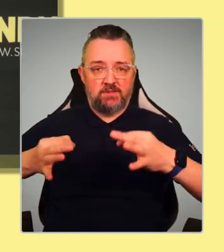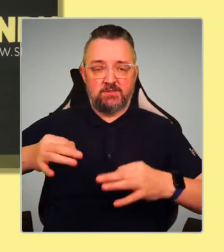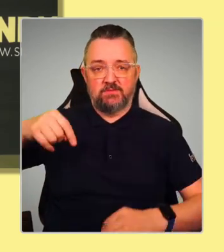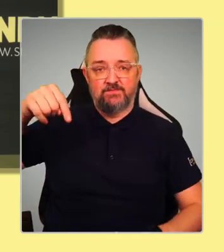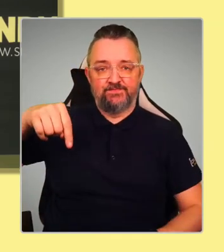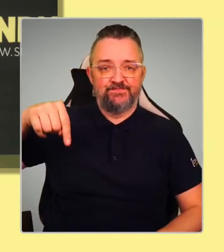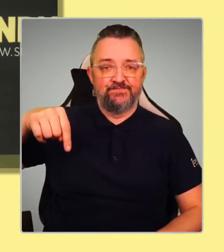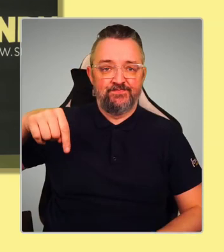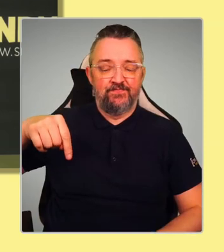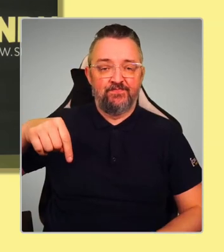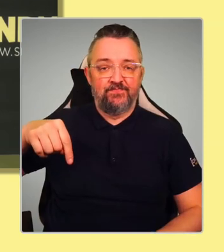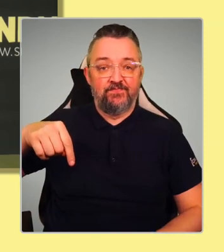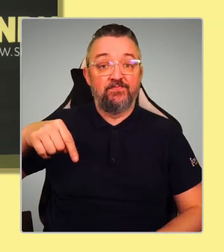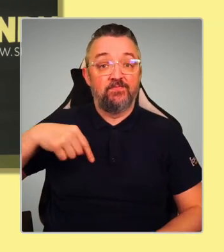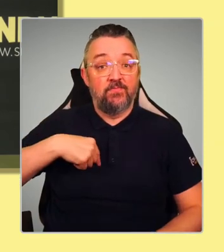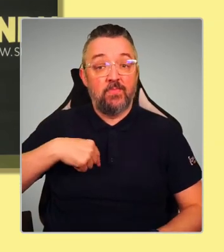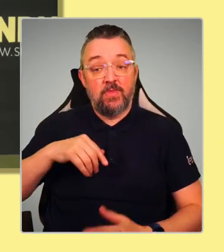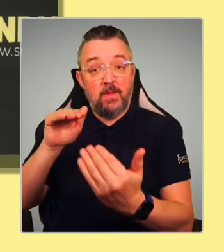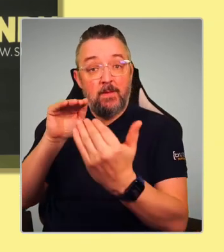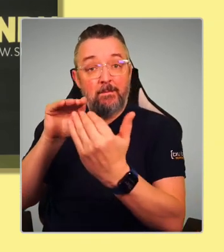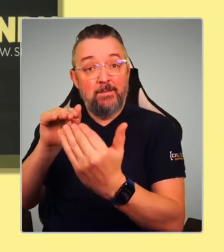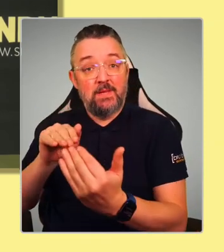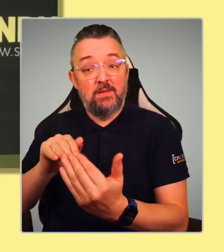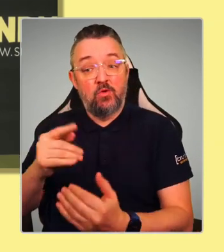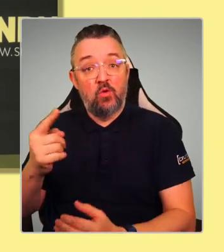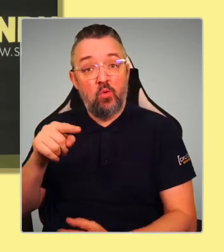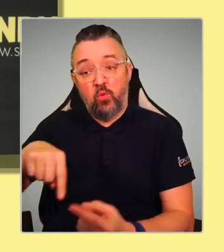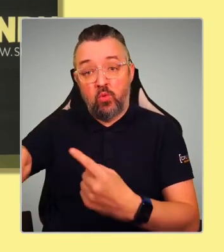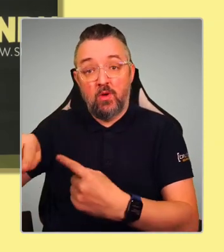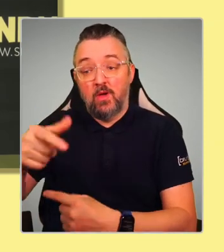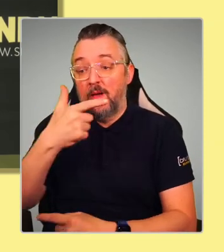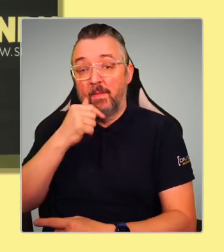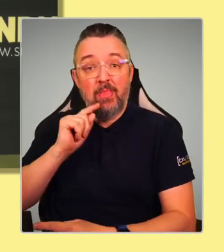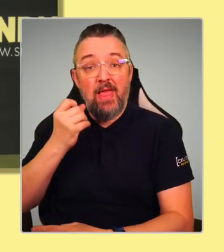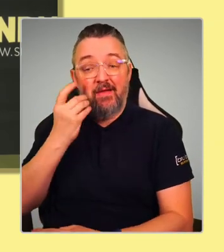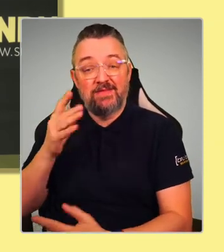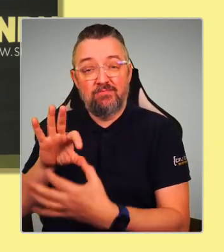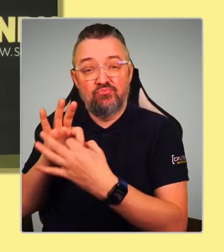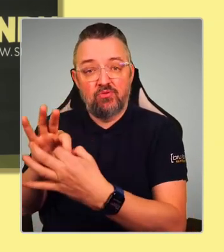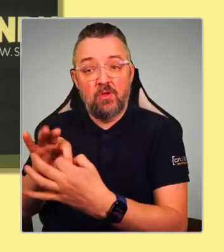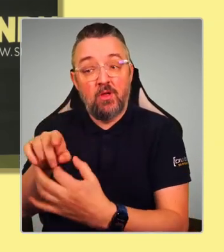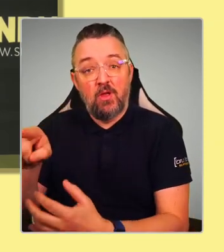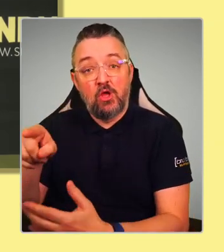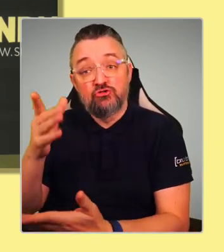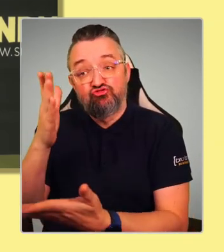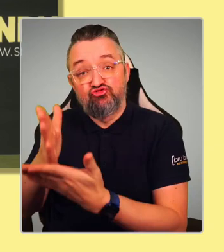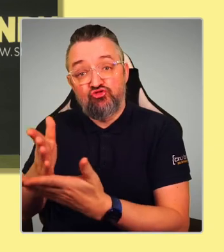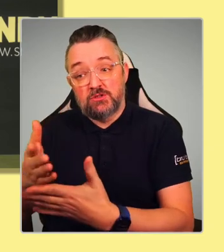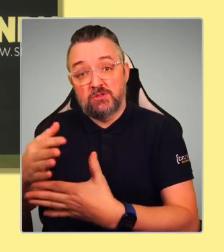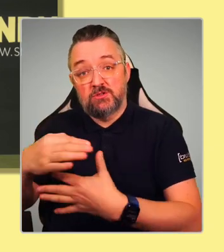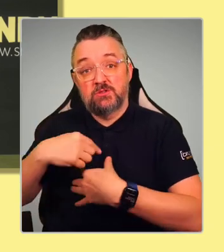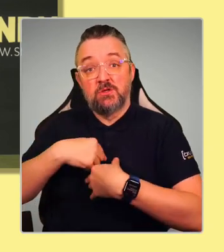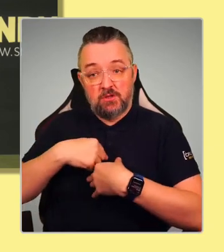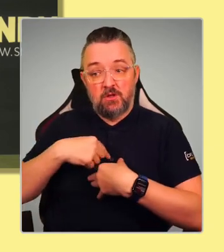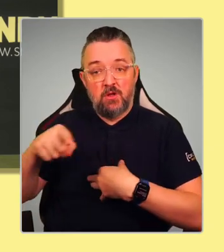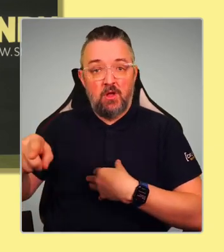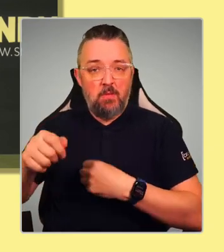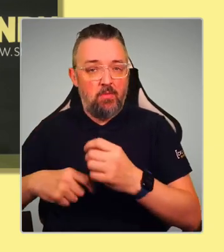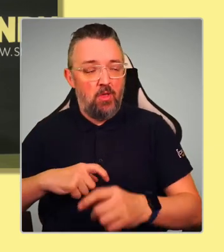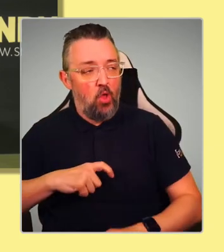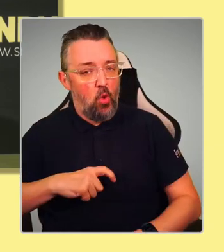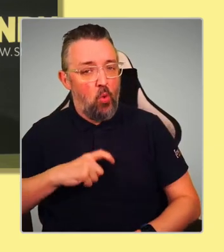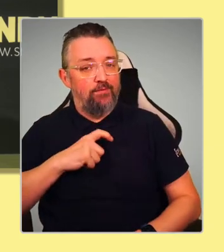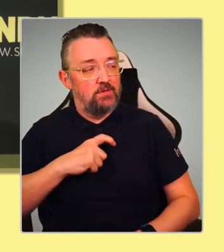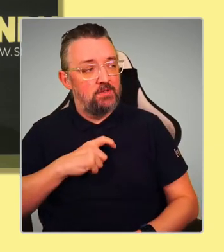day-to-day needs of our people, we inspire their trust and their confidence. And we need their